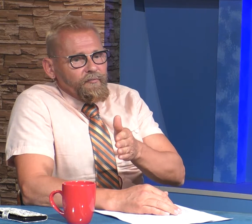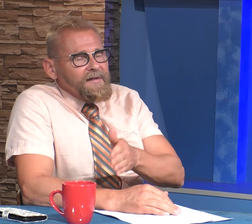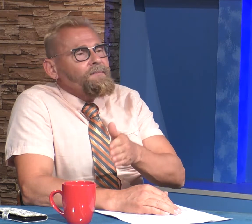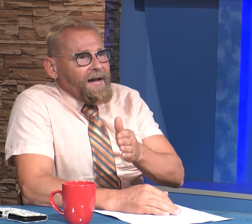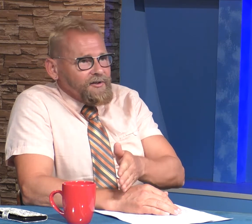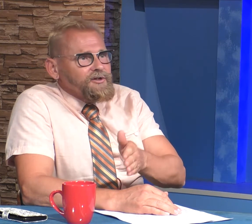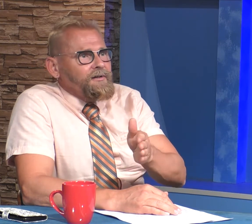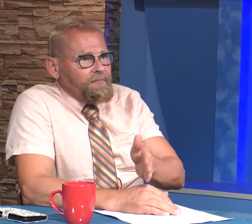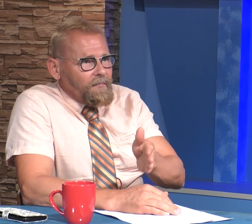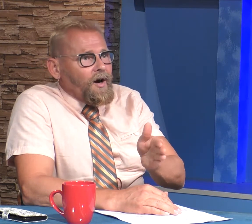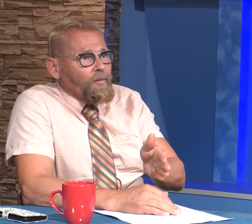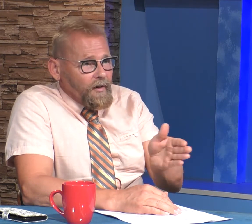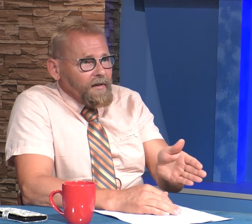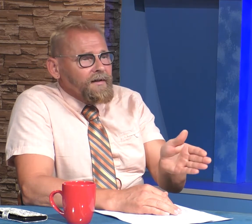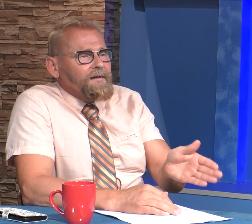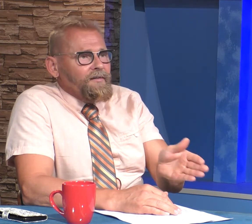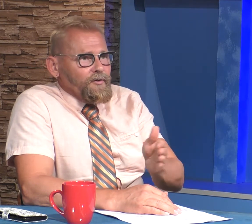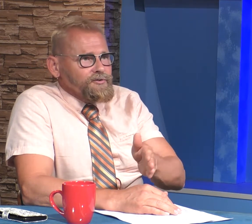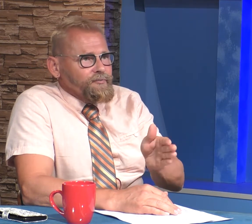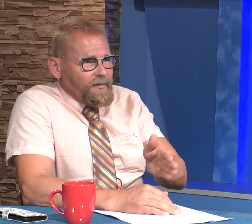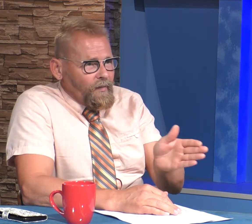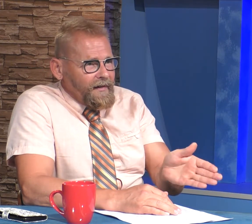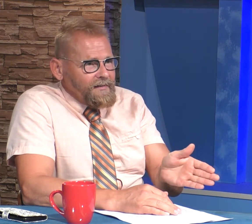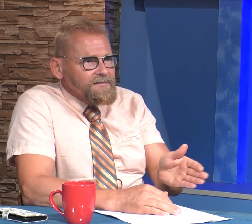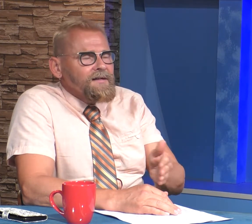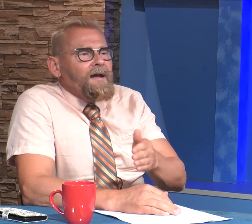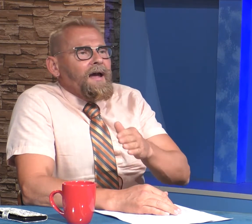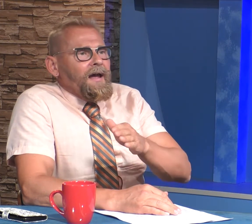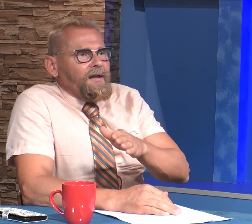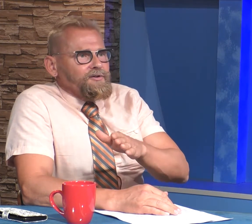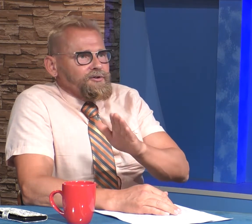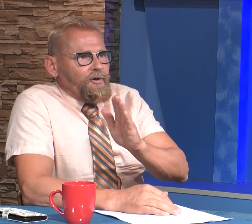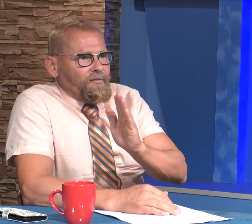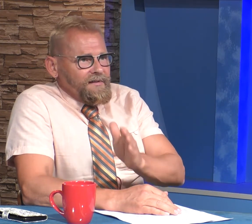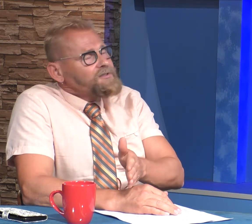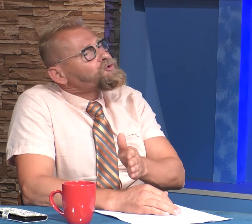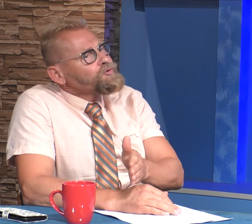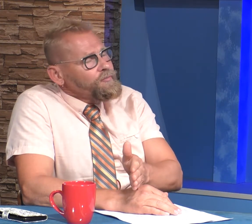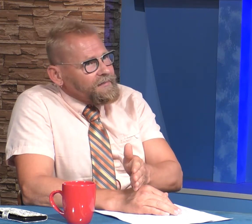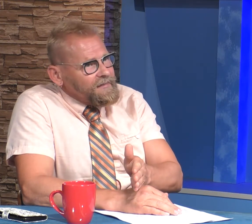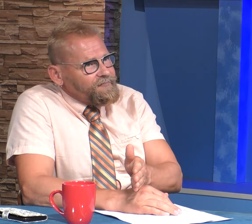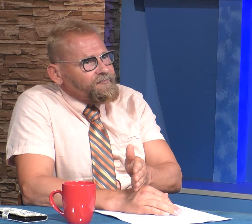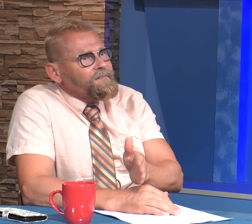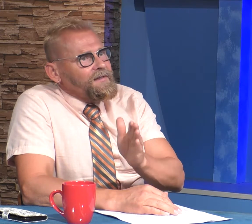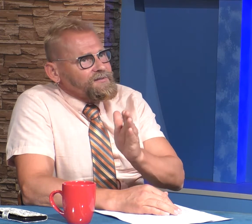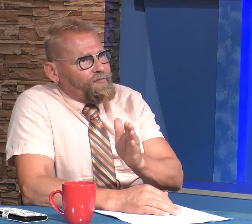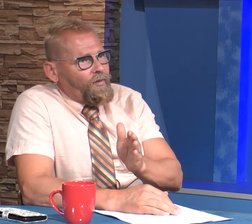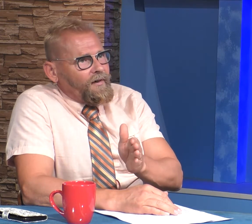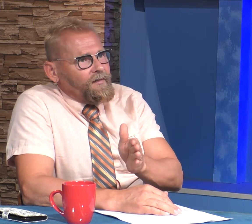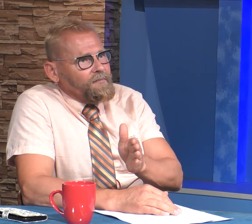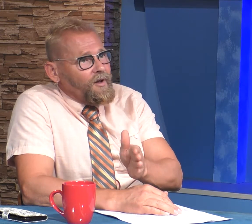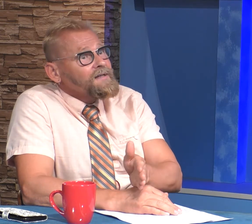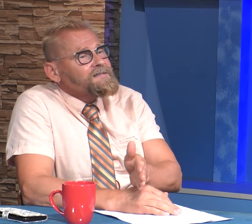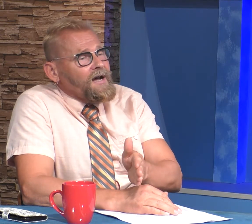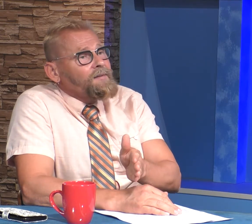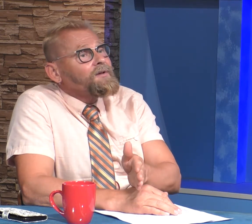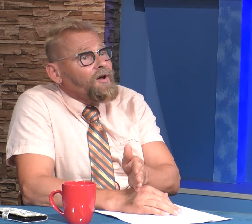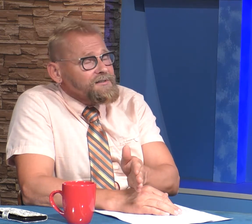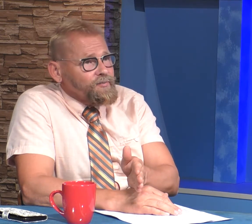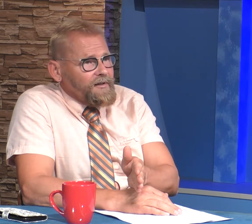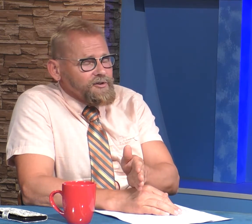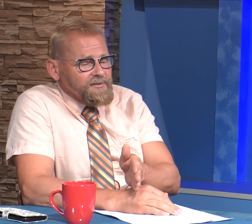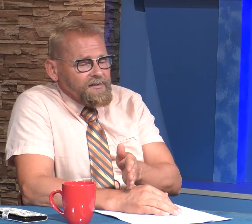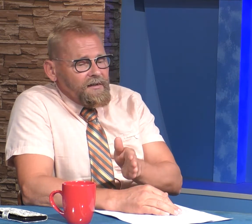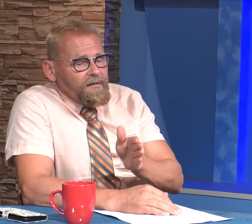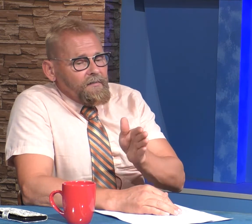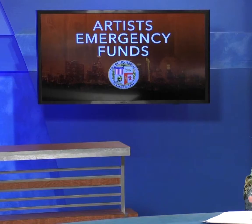reimagine our work in those three ways and so this is true relief it's for lost time and